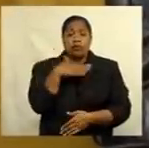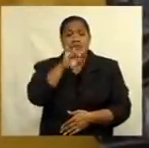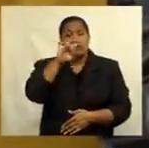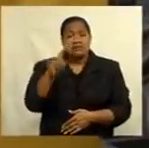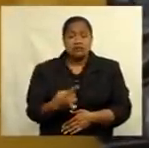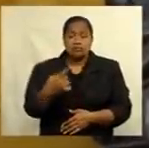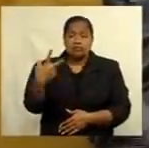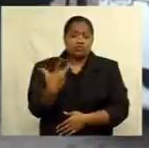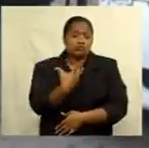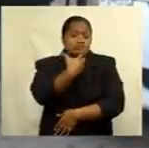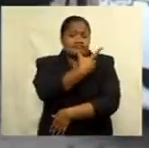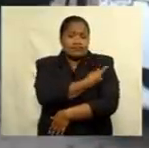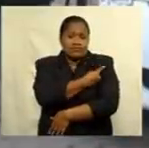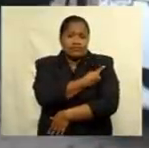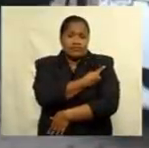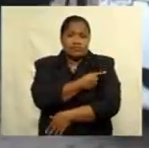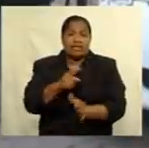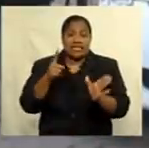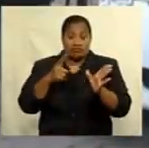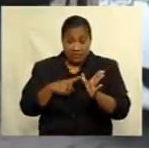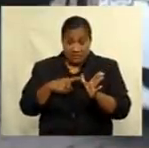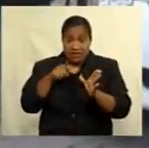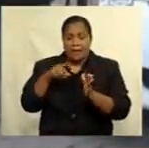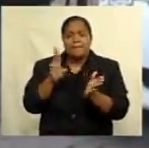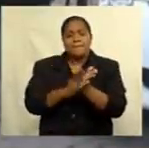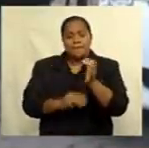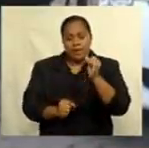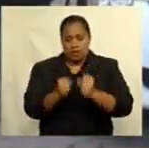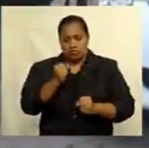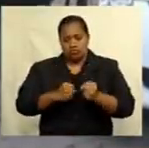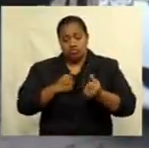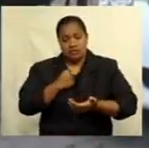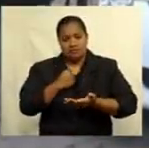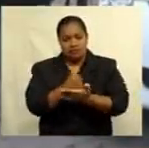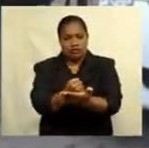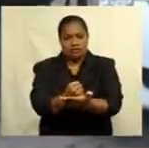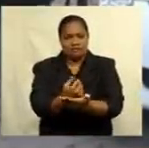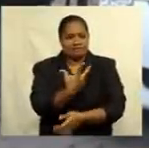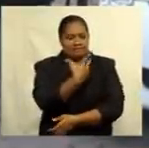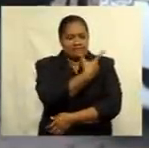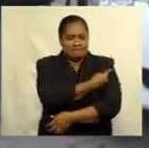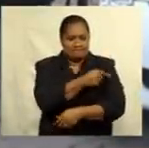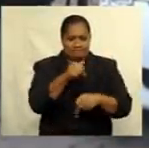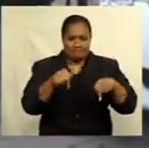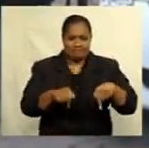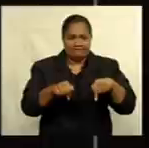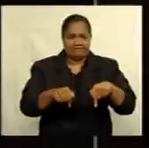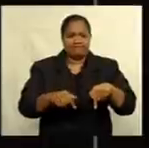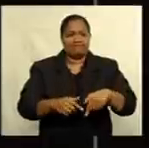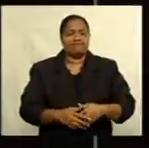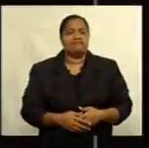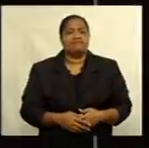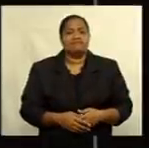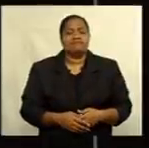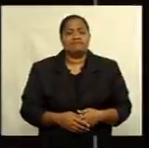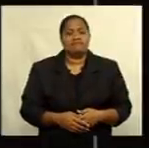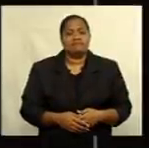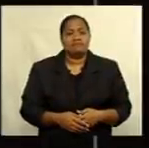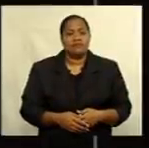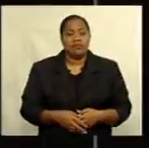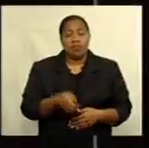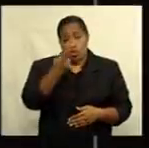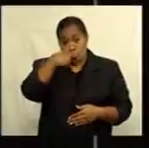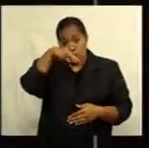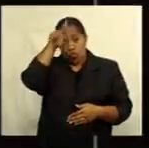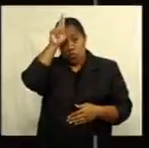AstraZeneca vaccine in March to support our vaccination rollout. Kritika Kumar, FBC News. The Rokutui